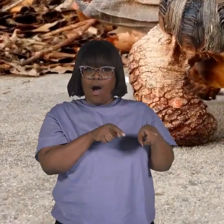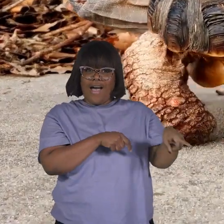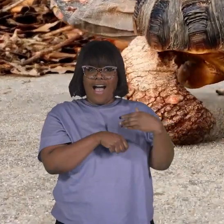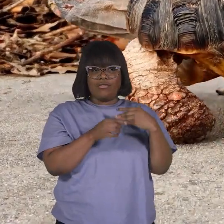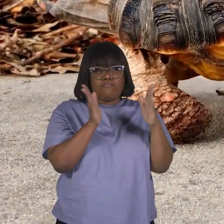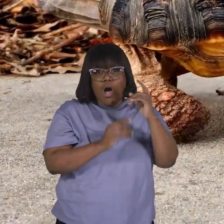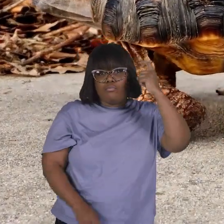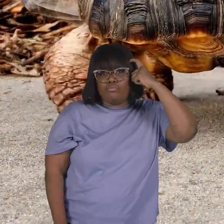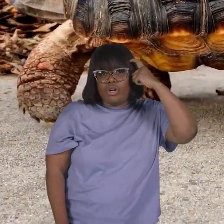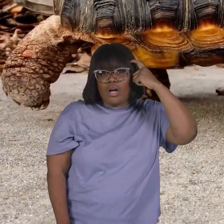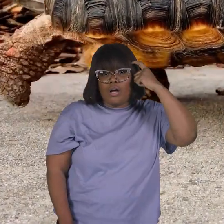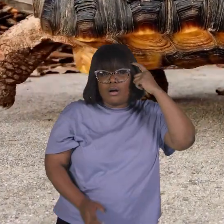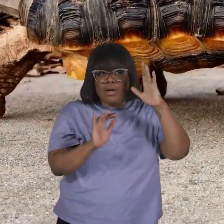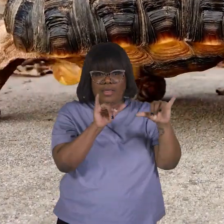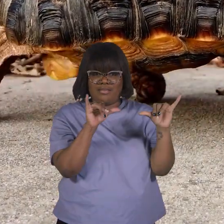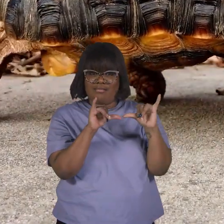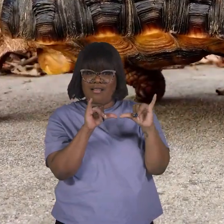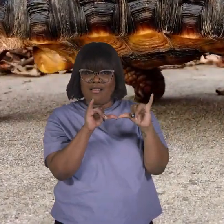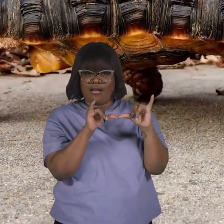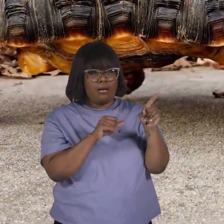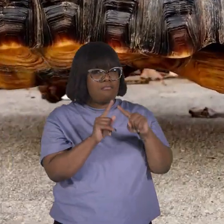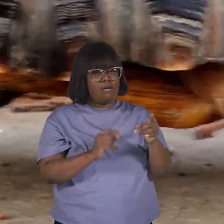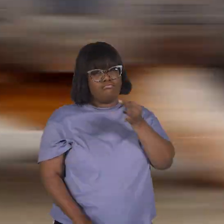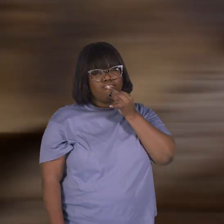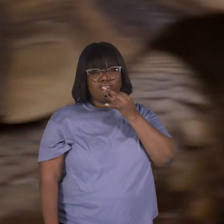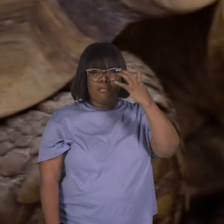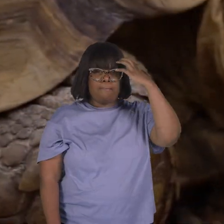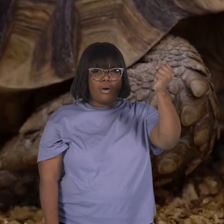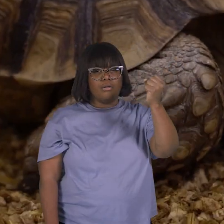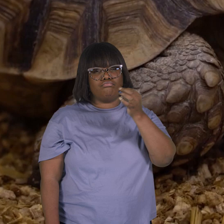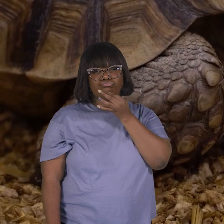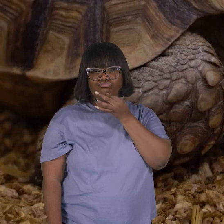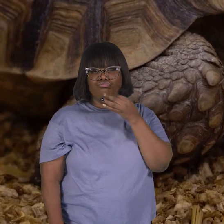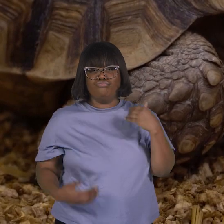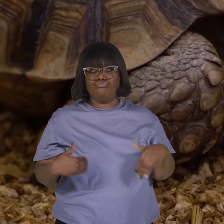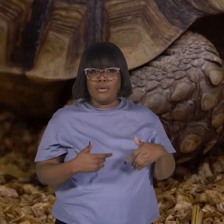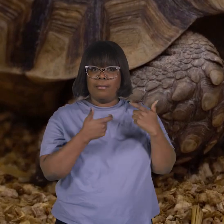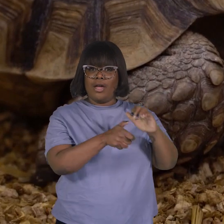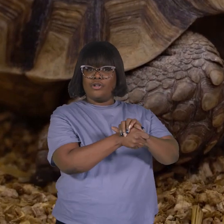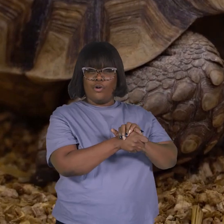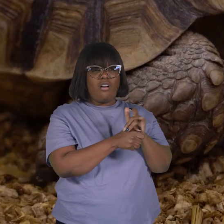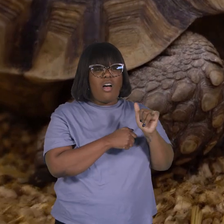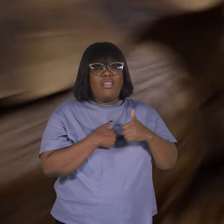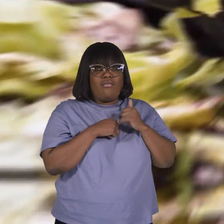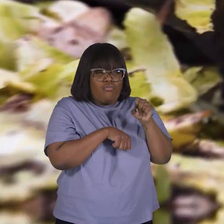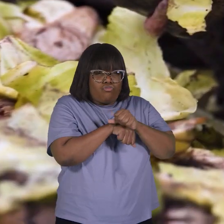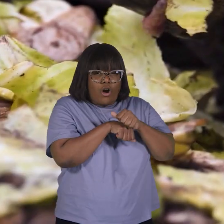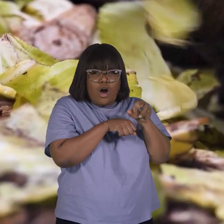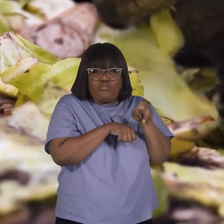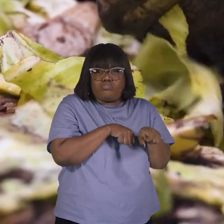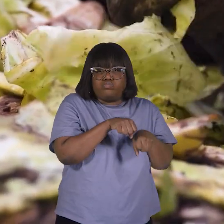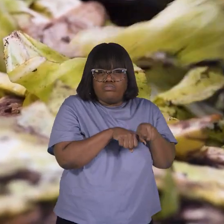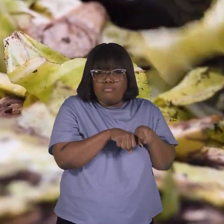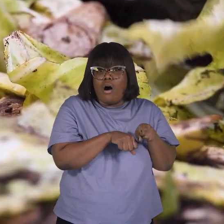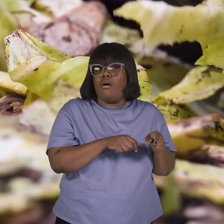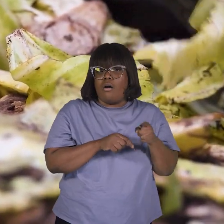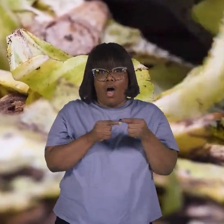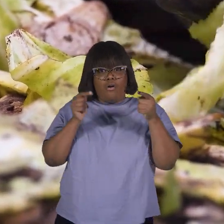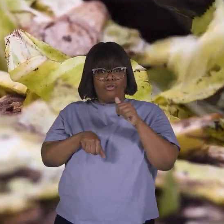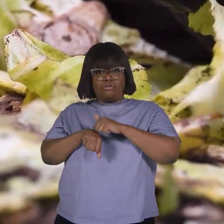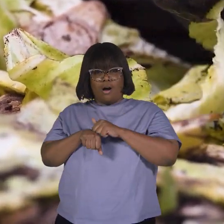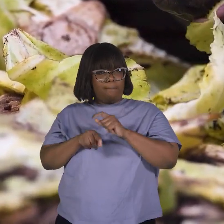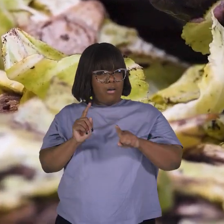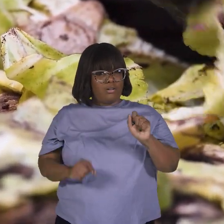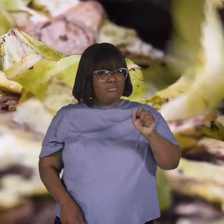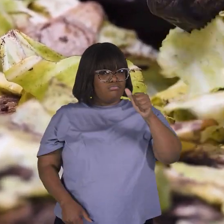brains compared to their size, they have an excellent memory. Tortoises are like living rocks. But unlike rocks,